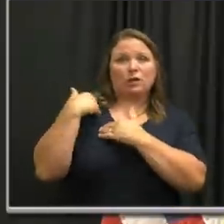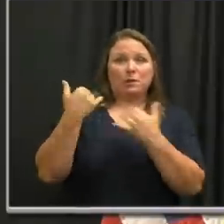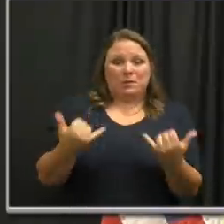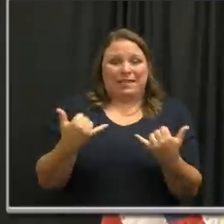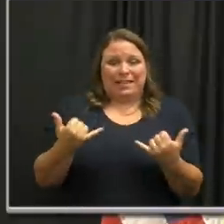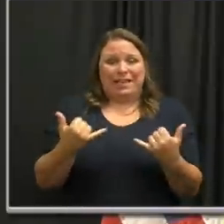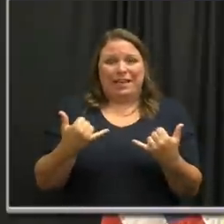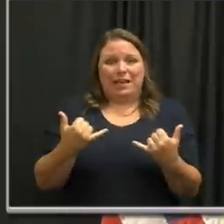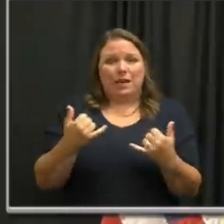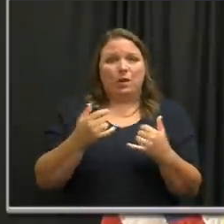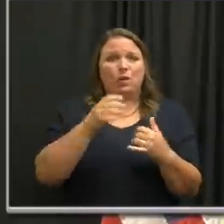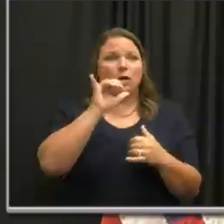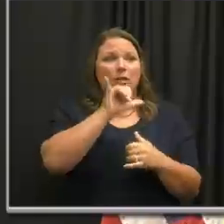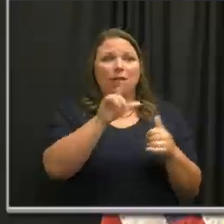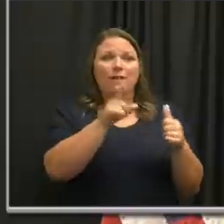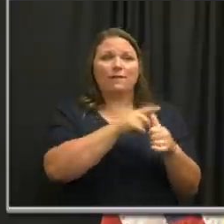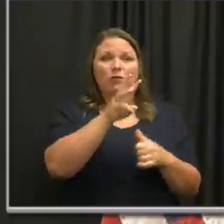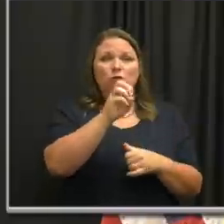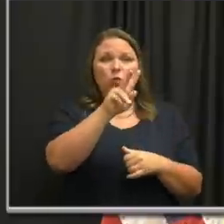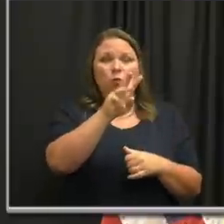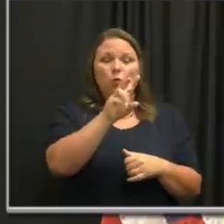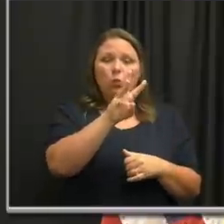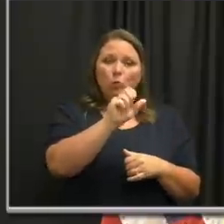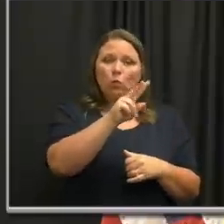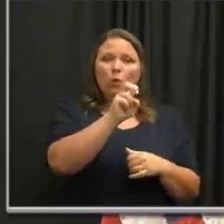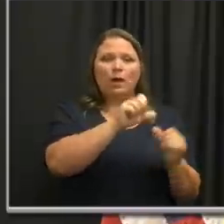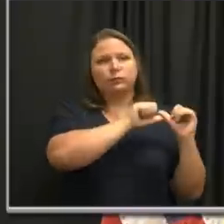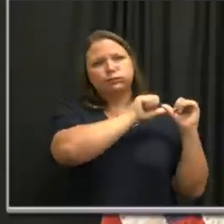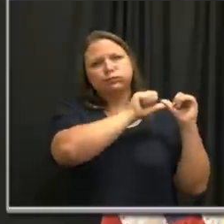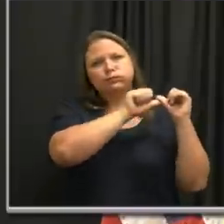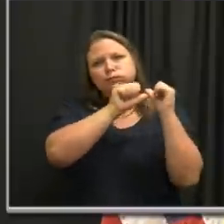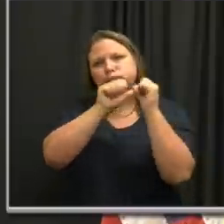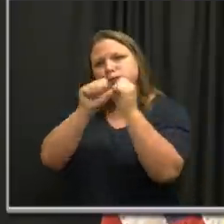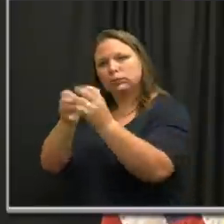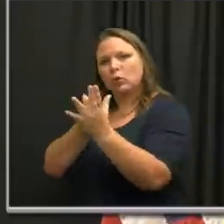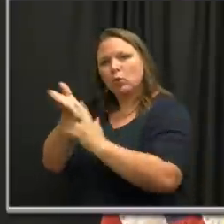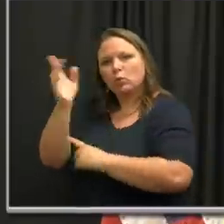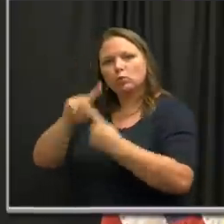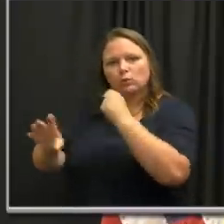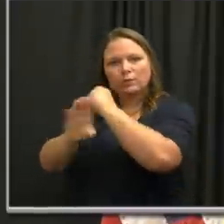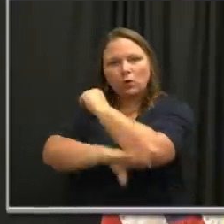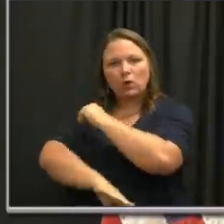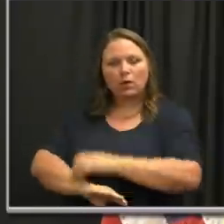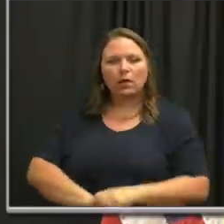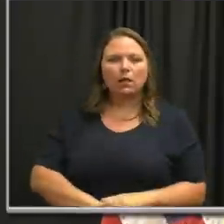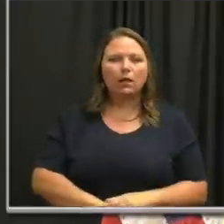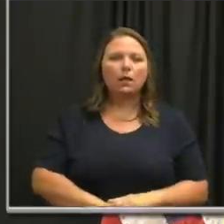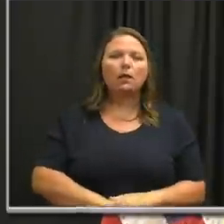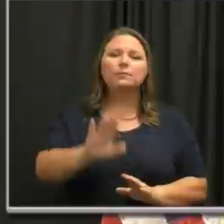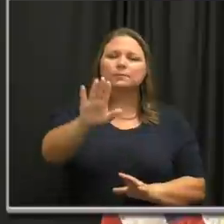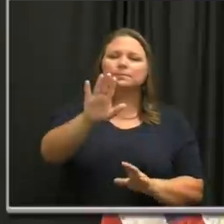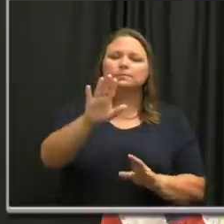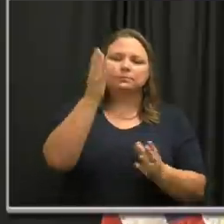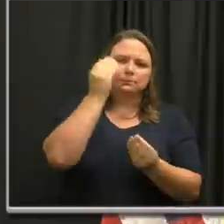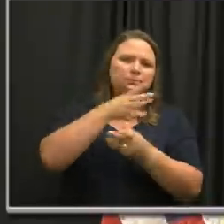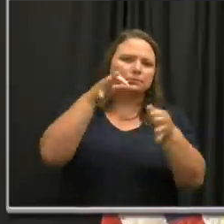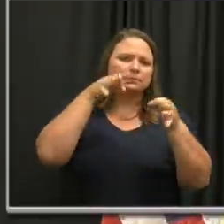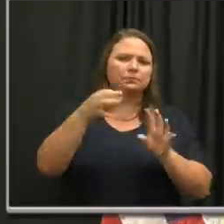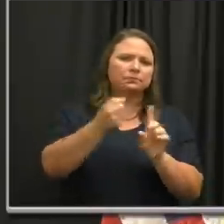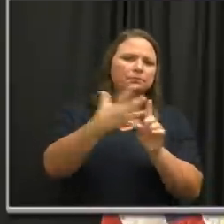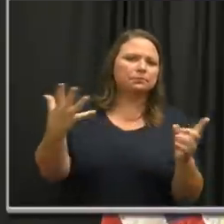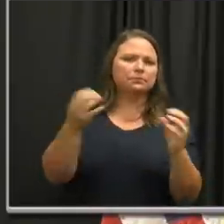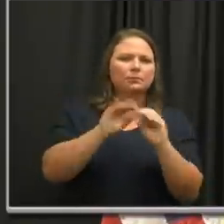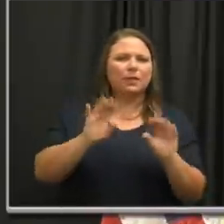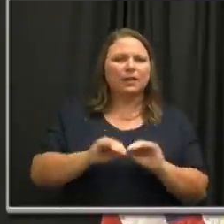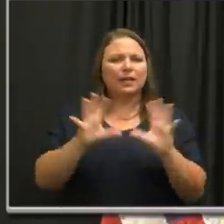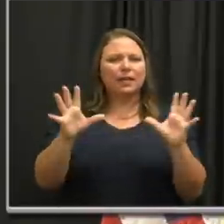the first wave will not have ended by the fall. To put the current situation in perspective, let's consider